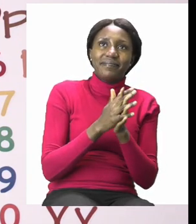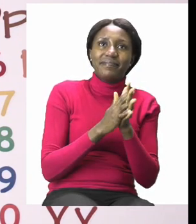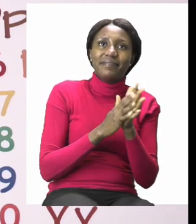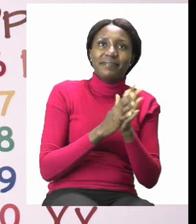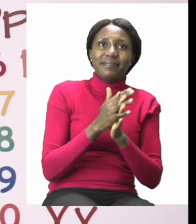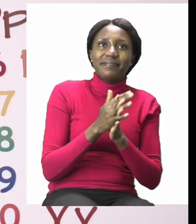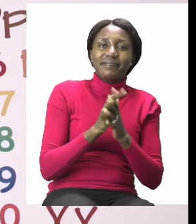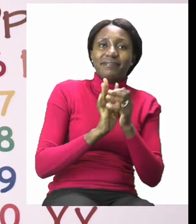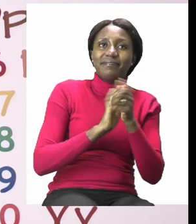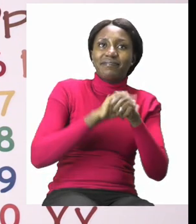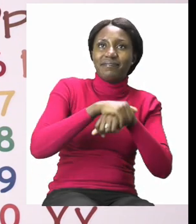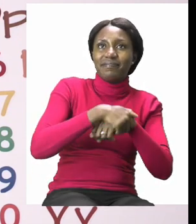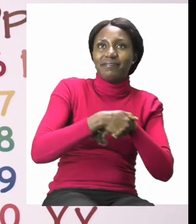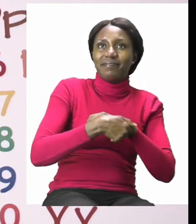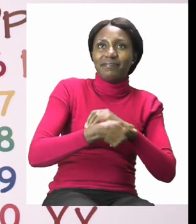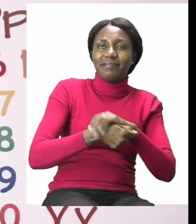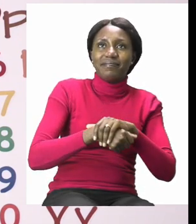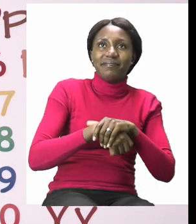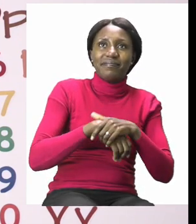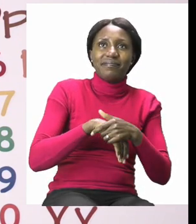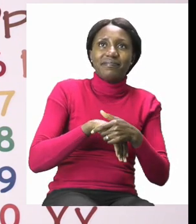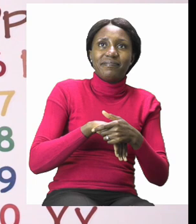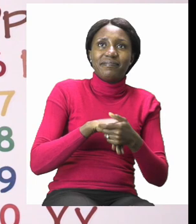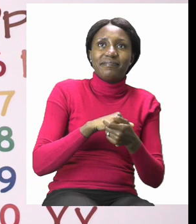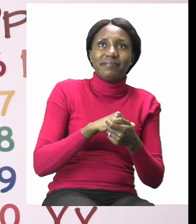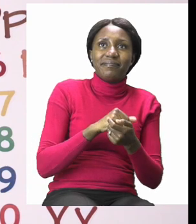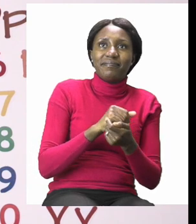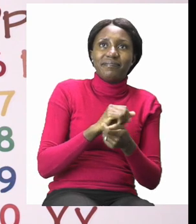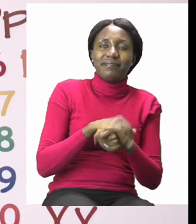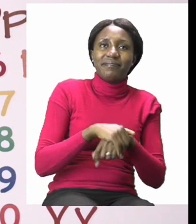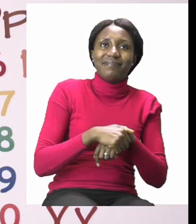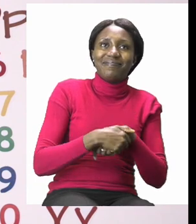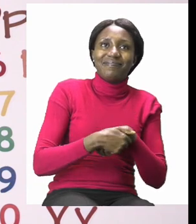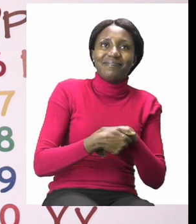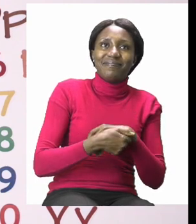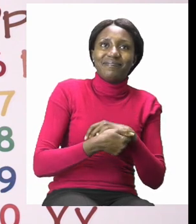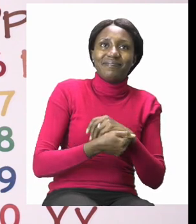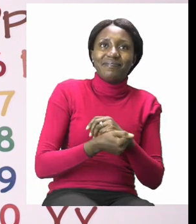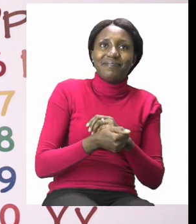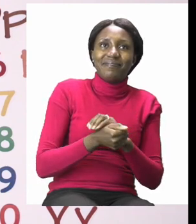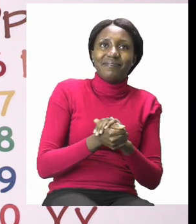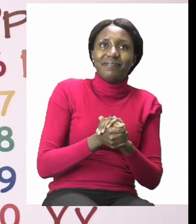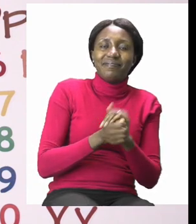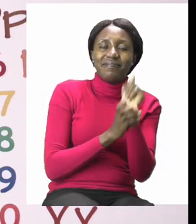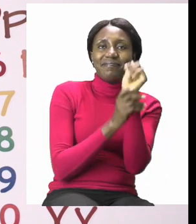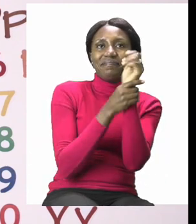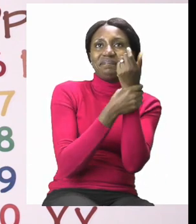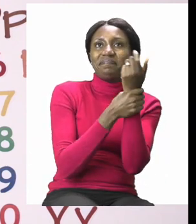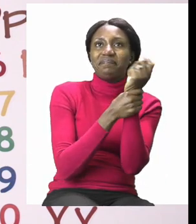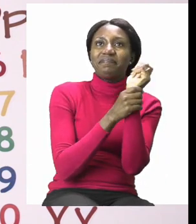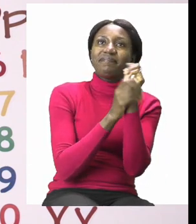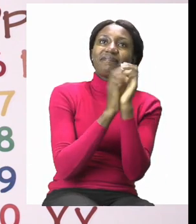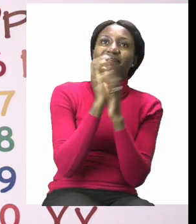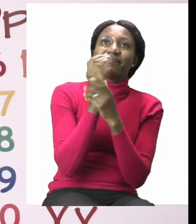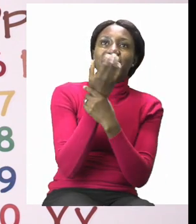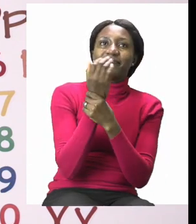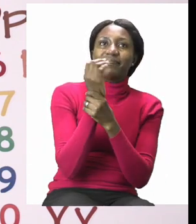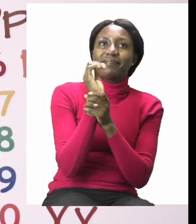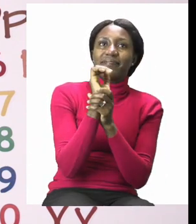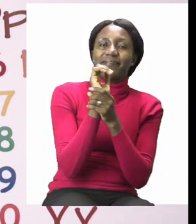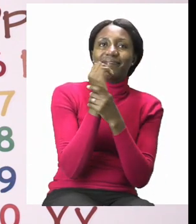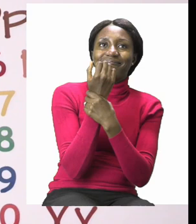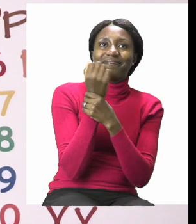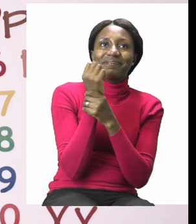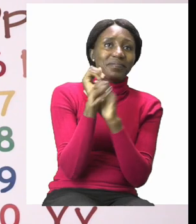Around your hands. Good job. Then on your wrist. Very